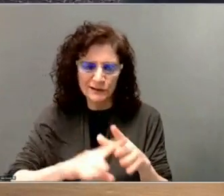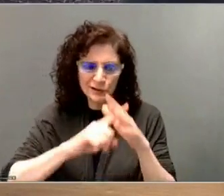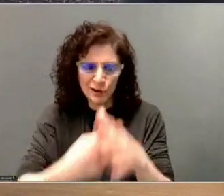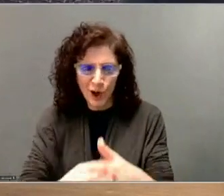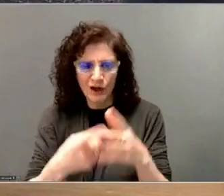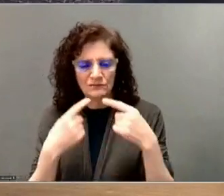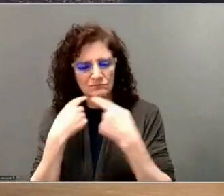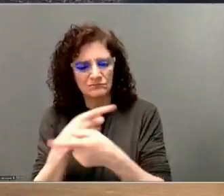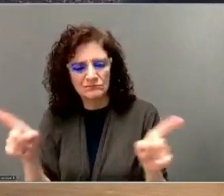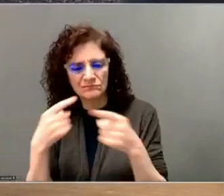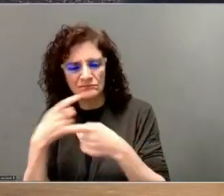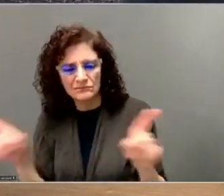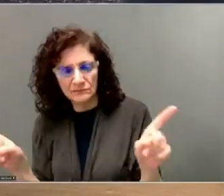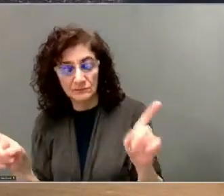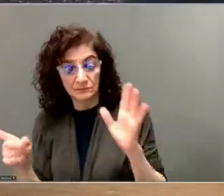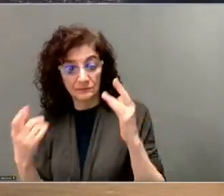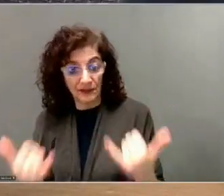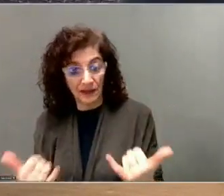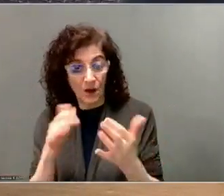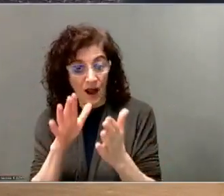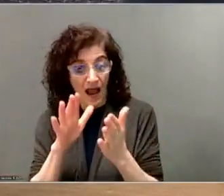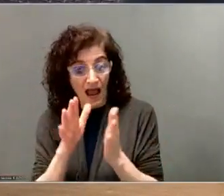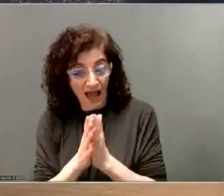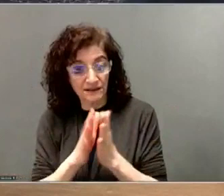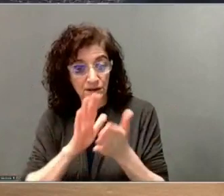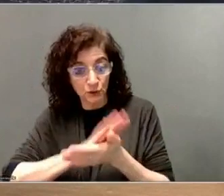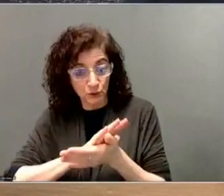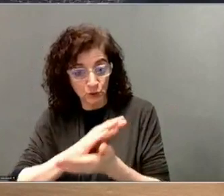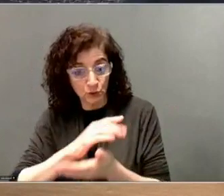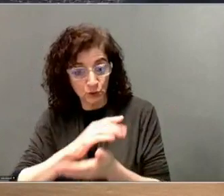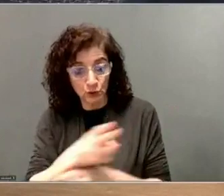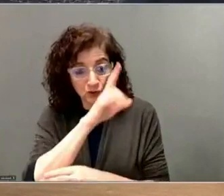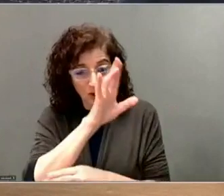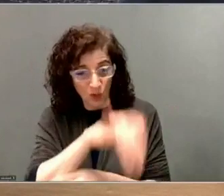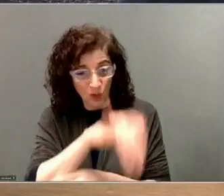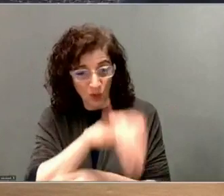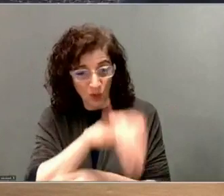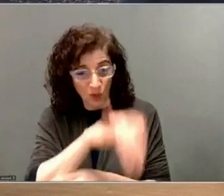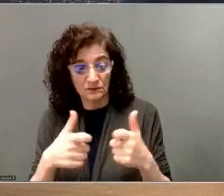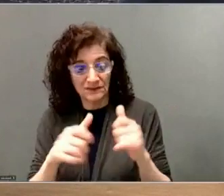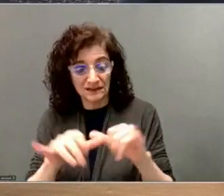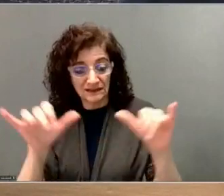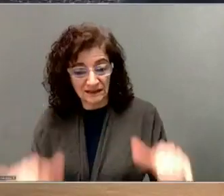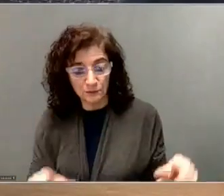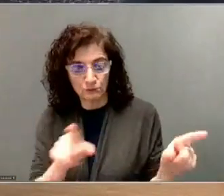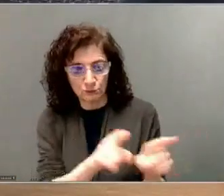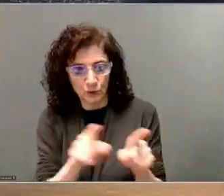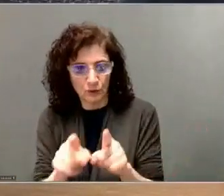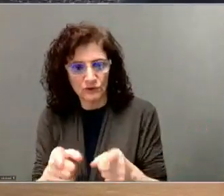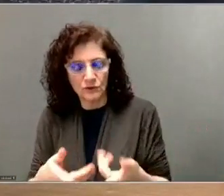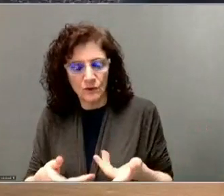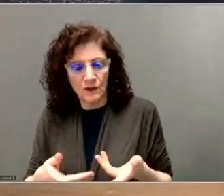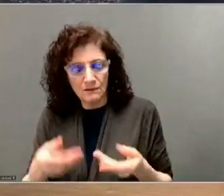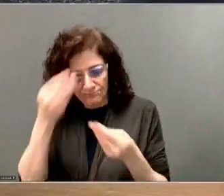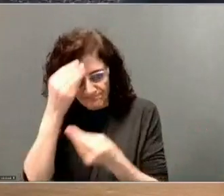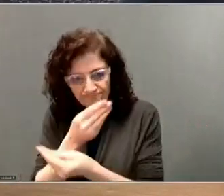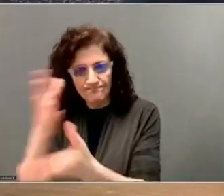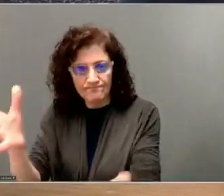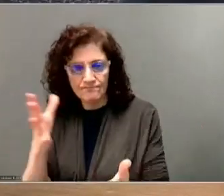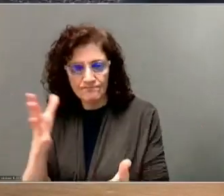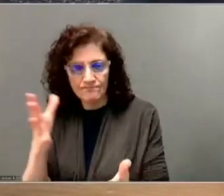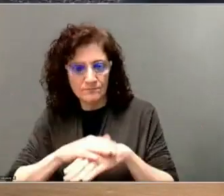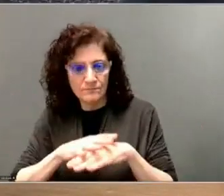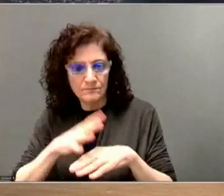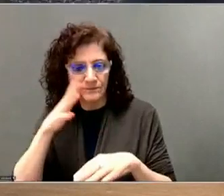Asking schools to use those systems to also keep parents informed of safety threats, using these same